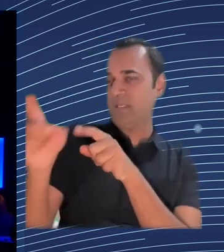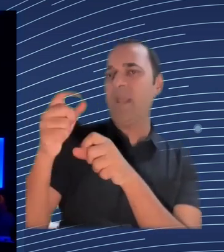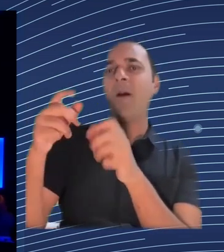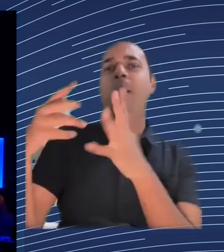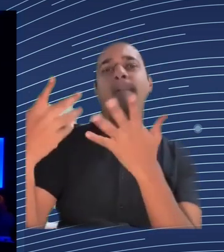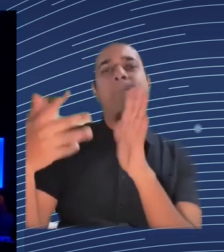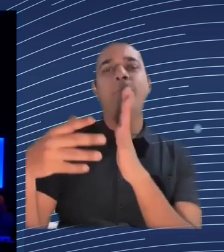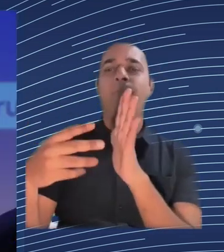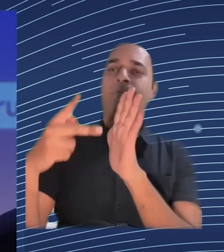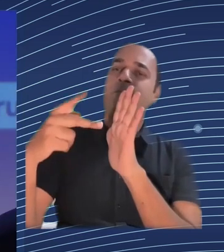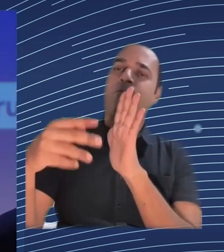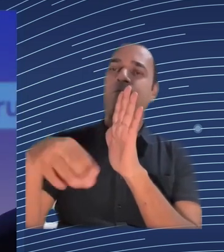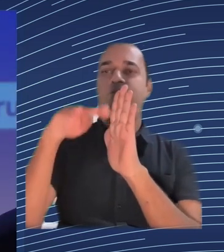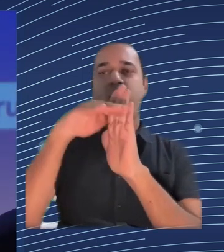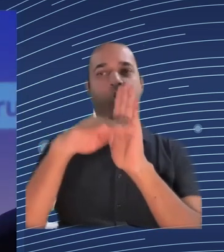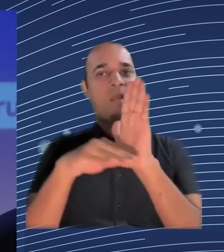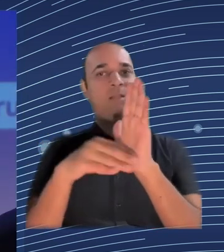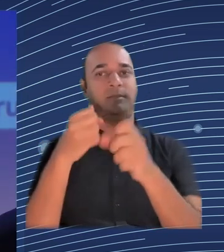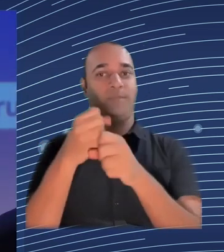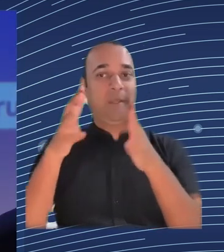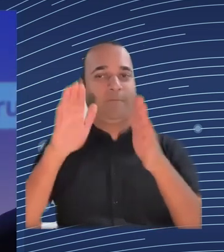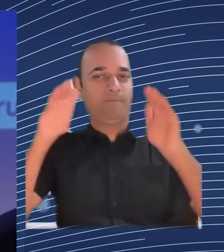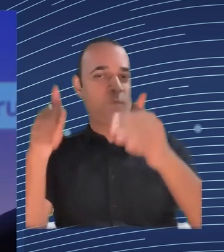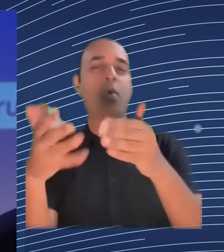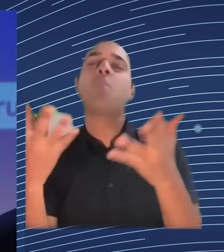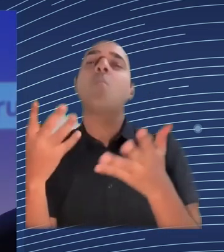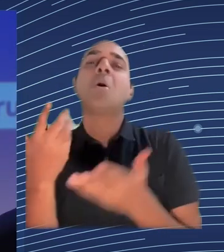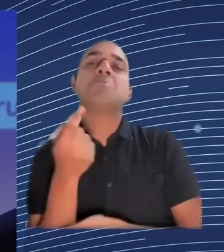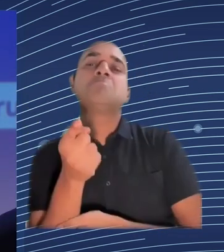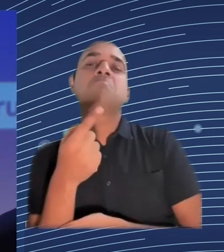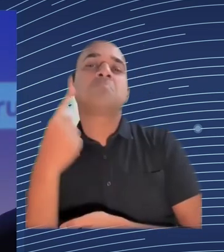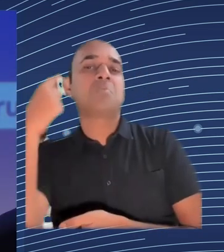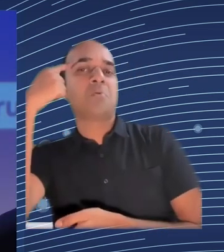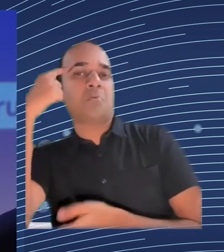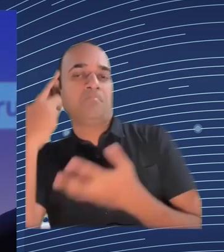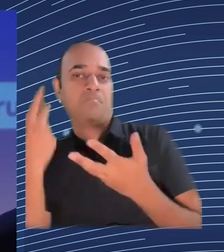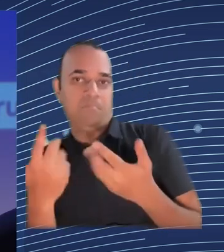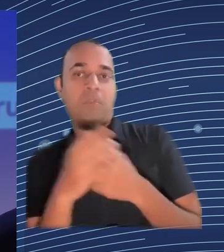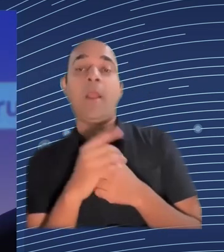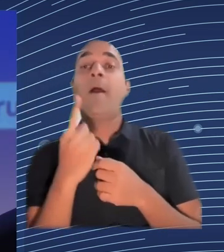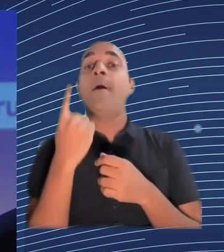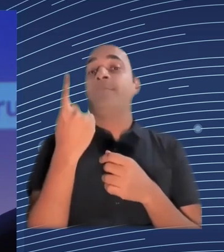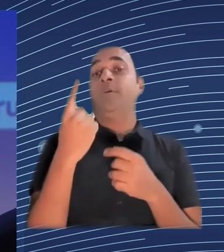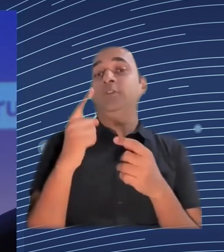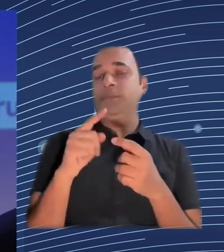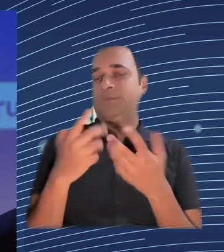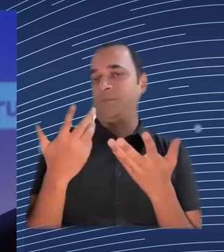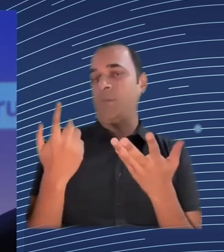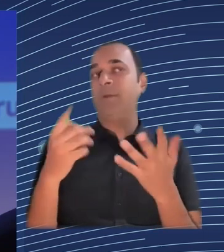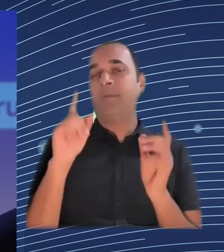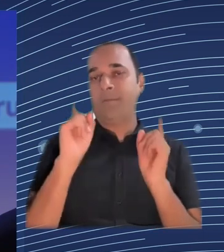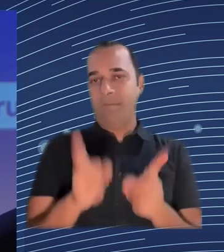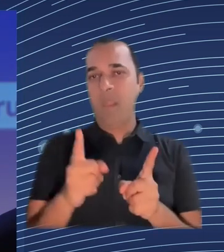very complex rules that with a lot of exemptions which today they make them ineffective